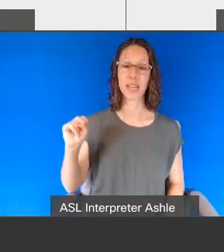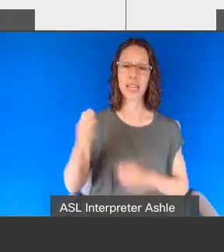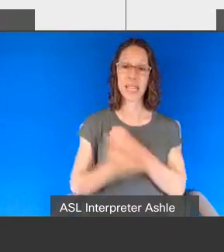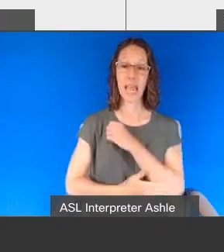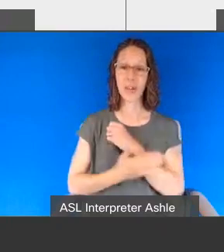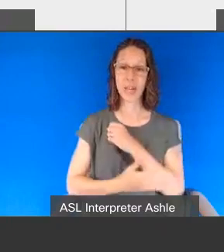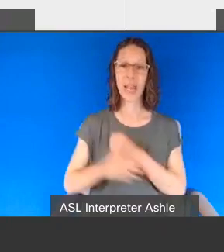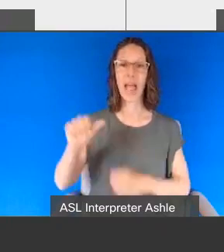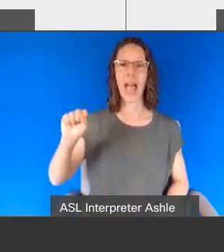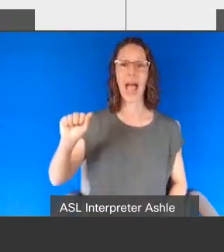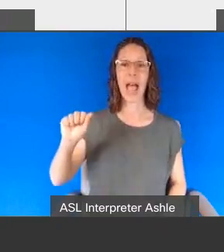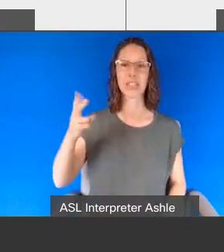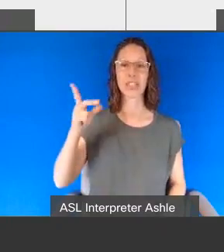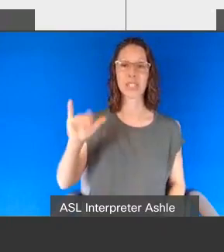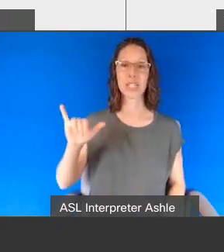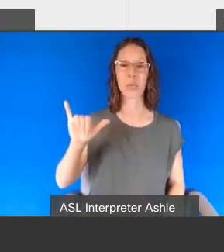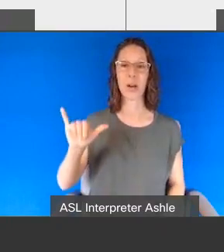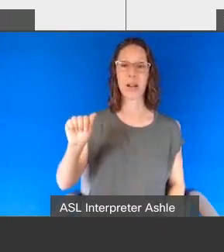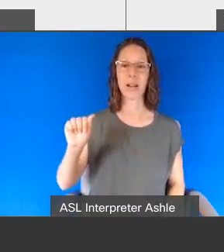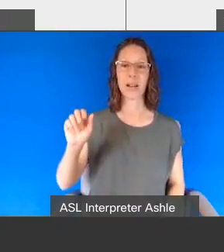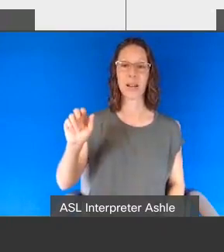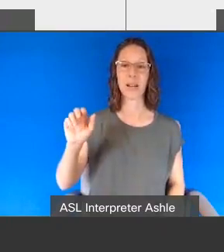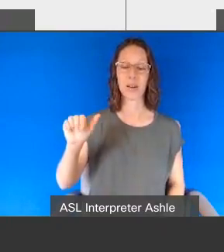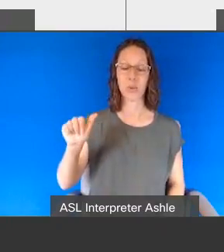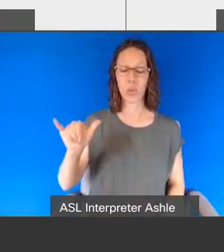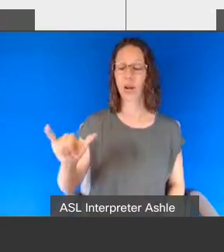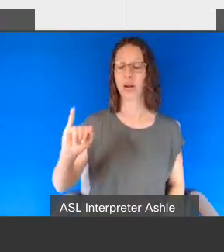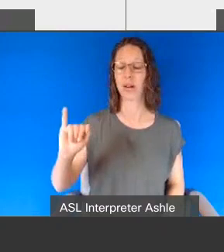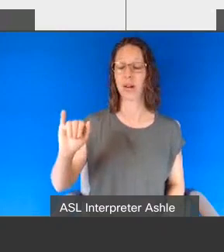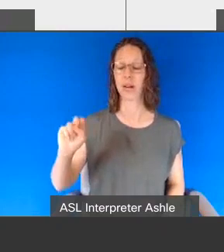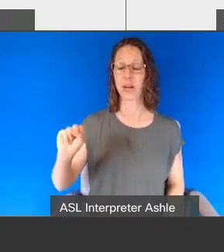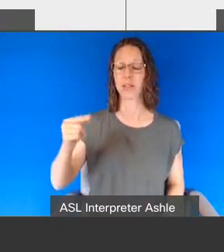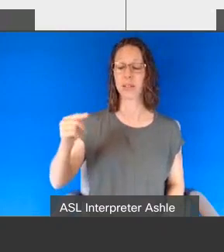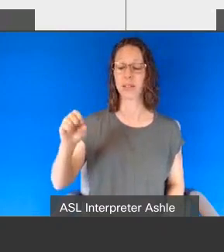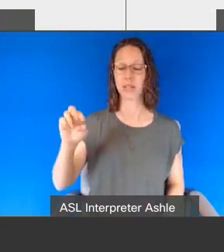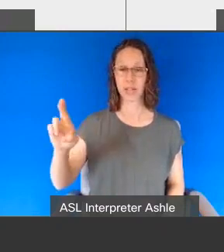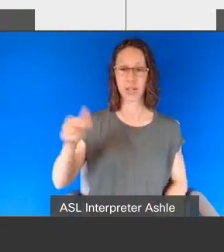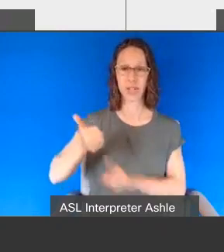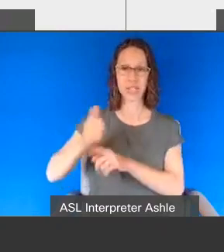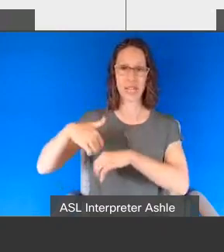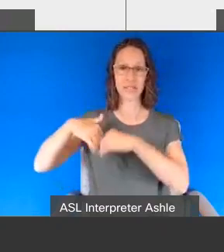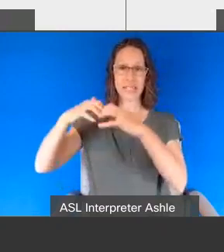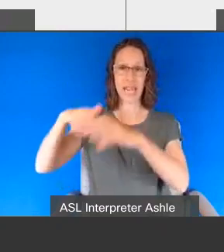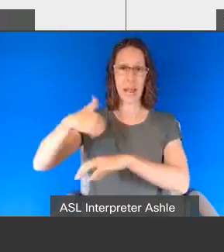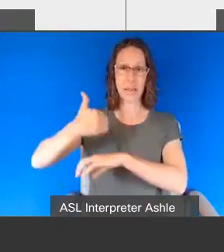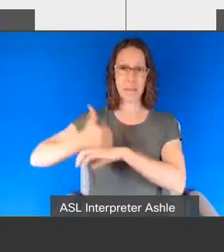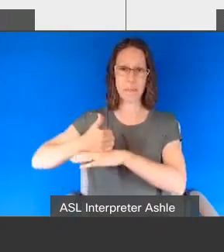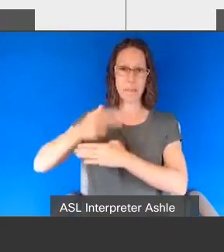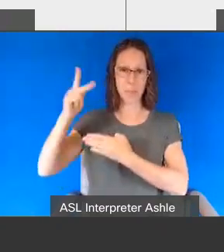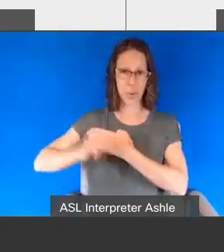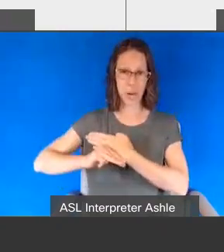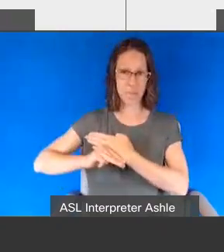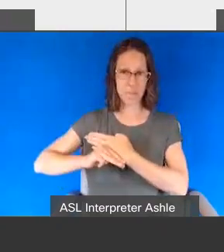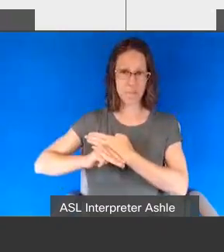y-i-n-g-e-r and she is employed by the district attorney's office she